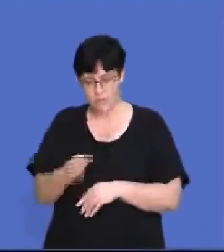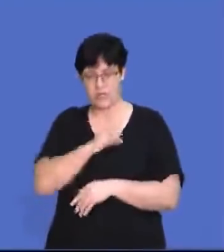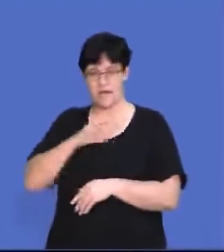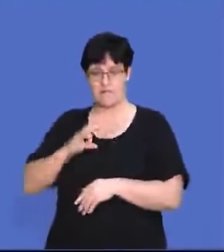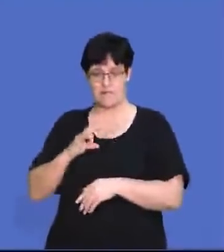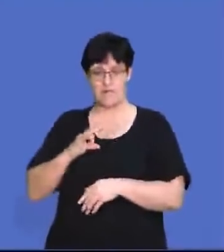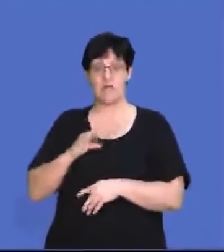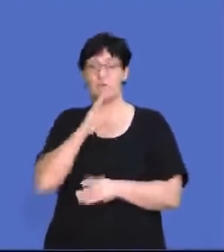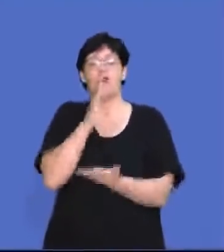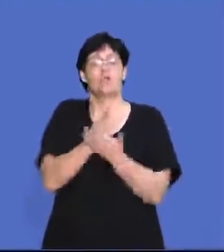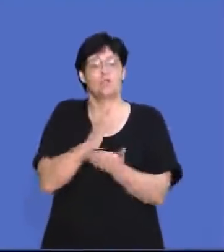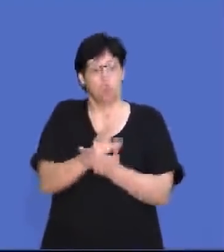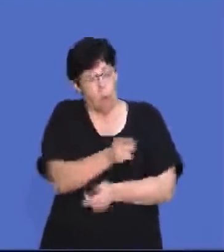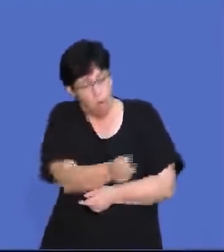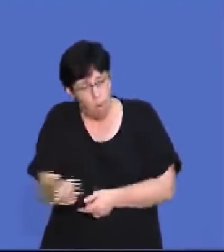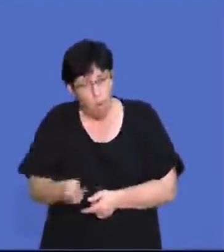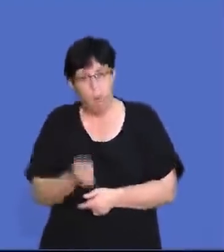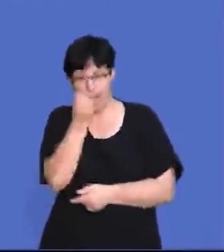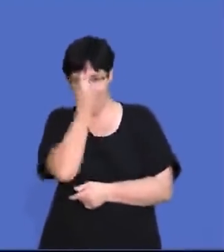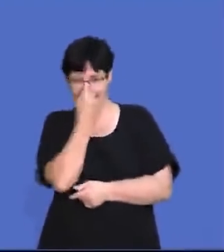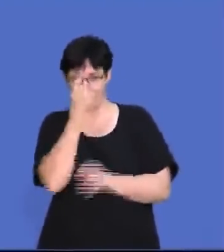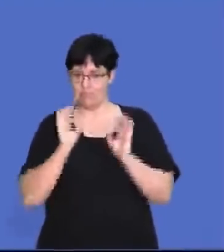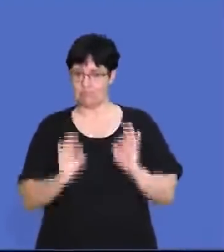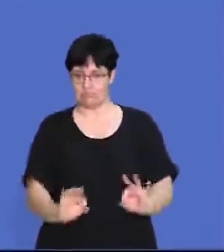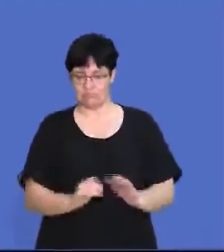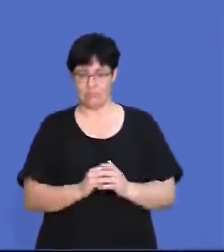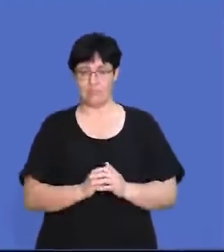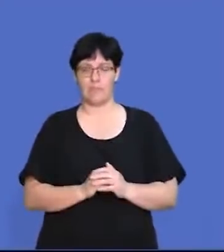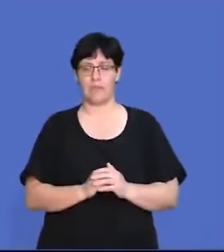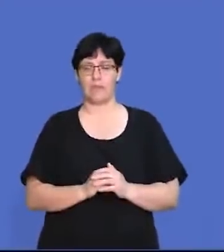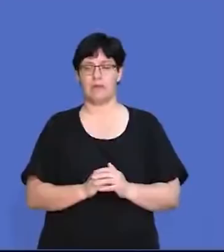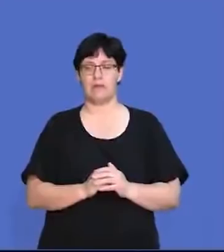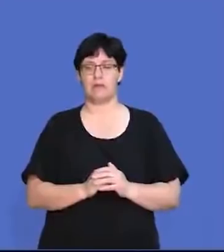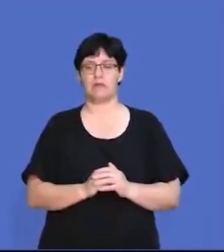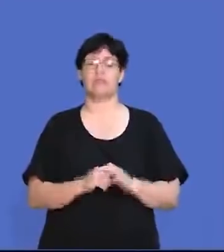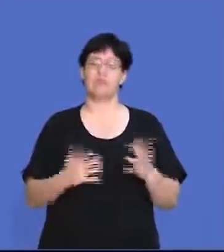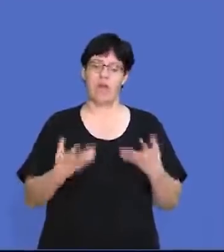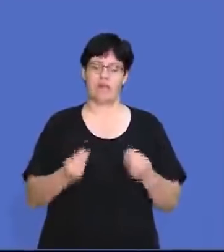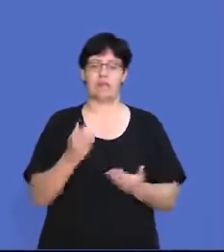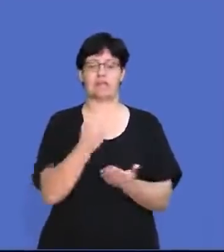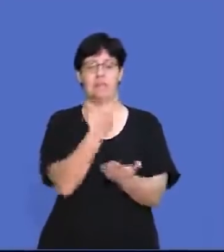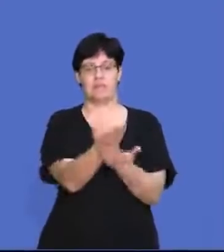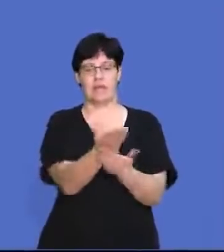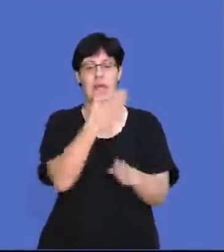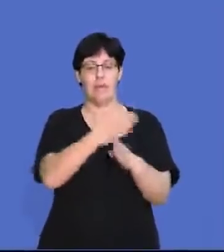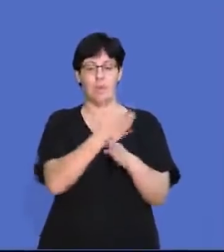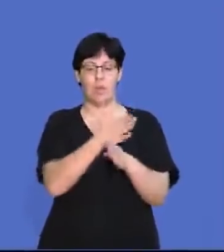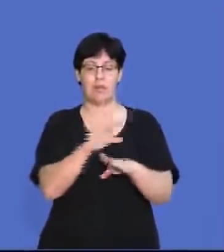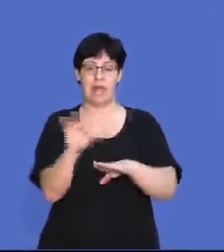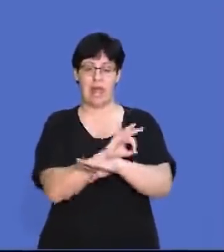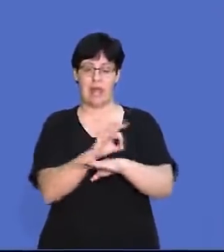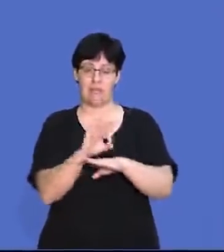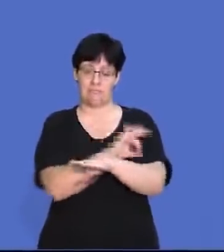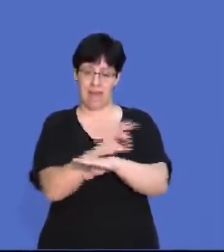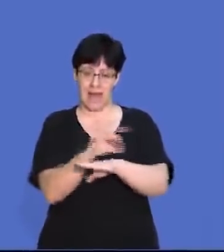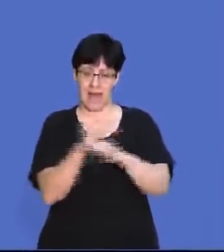the employees to make sure that everyone is on the same page, right? And then we have to submit the